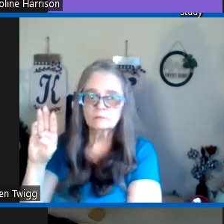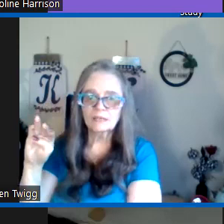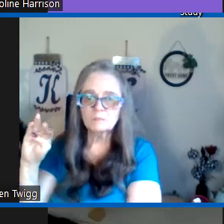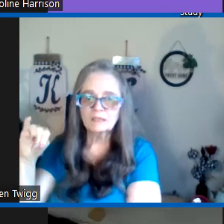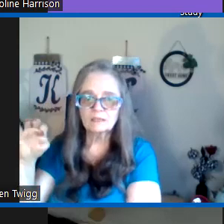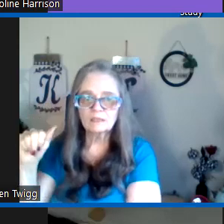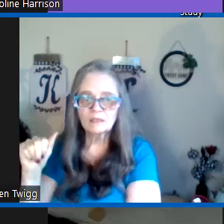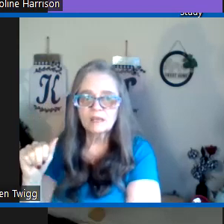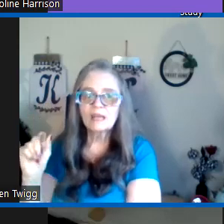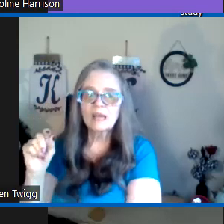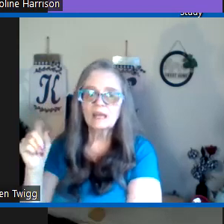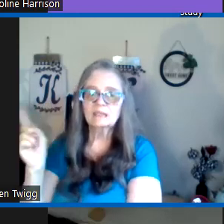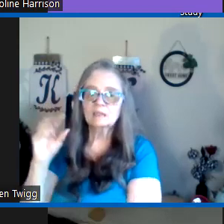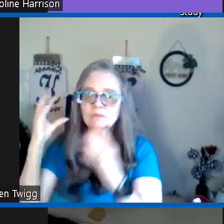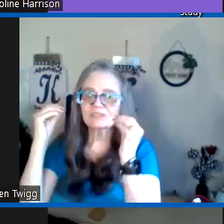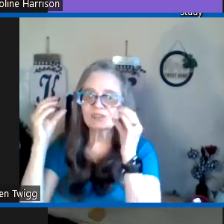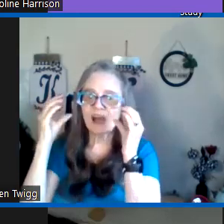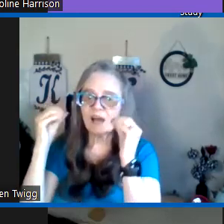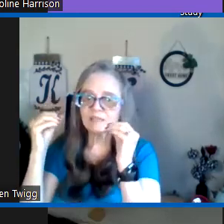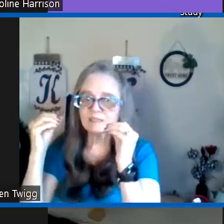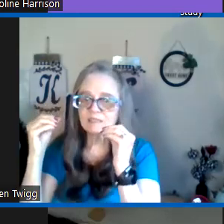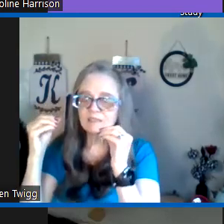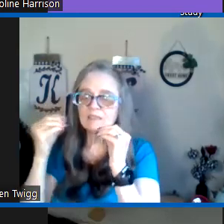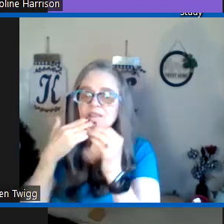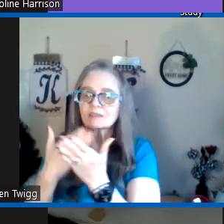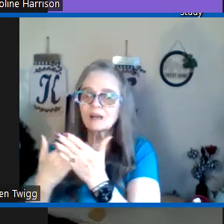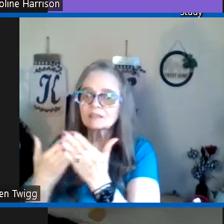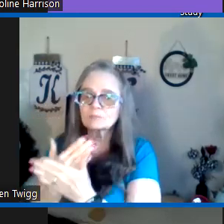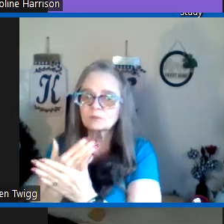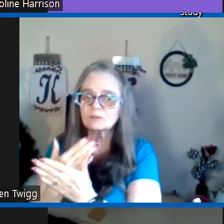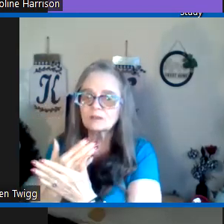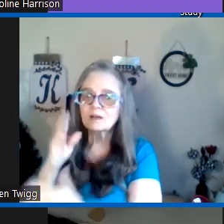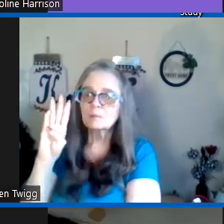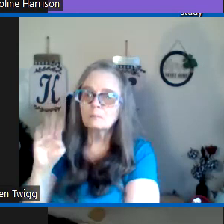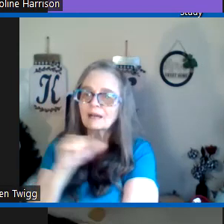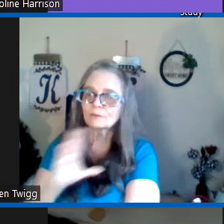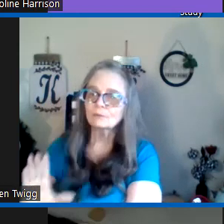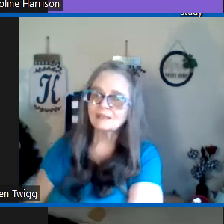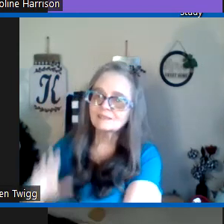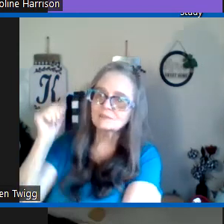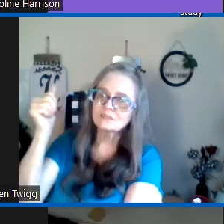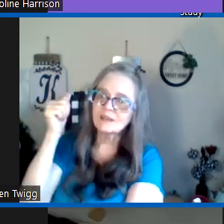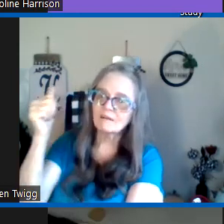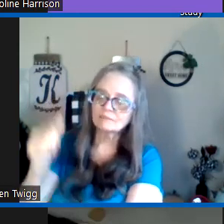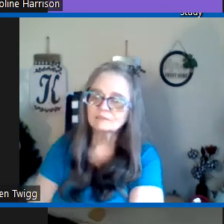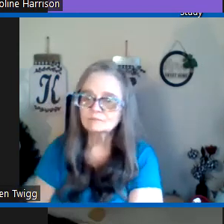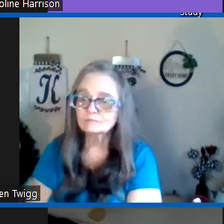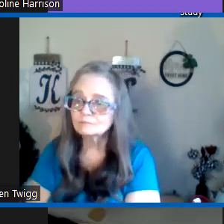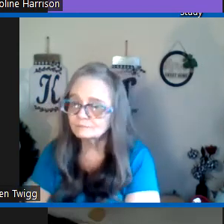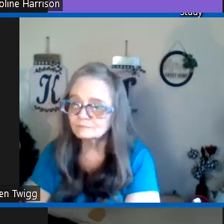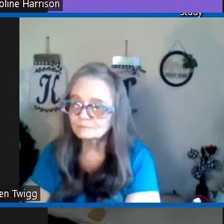Arabia and he was taught the gospel by Christ himself